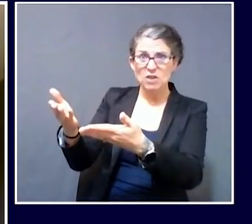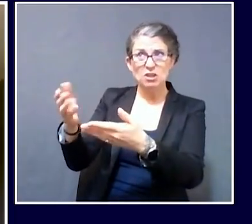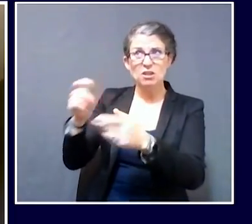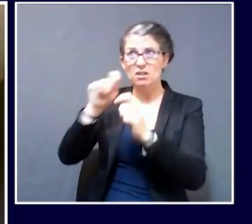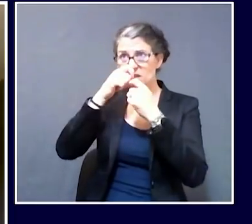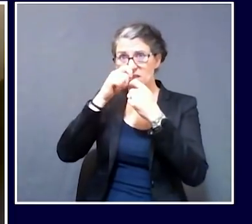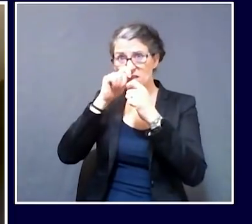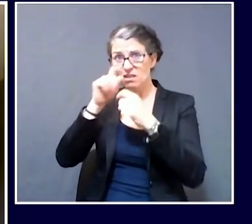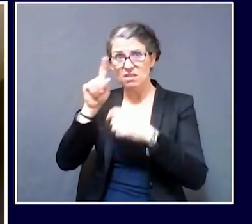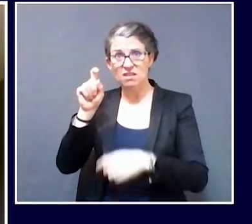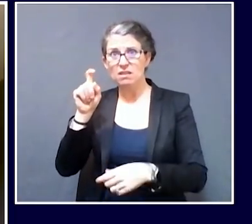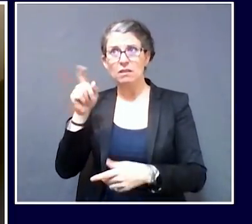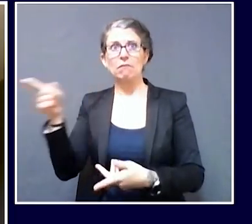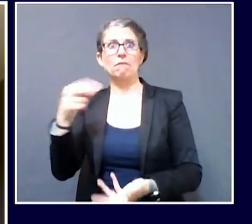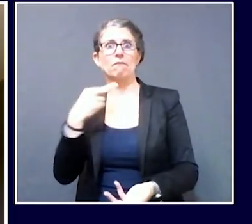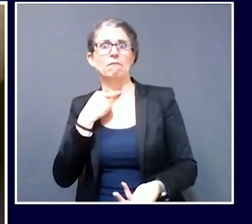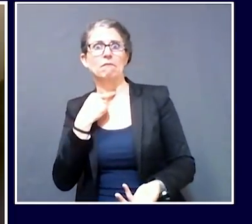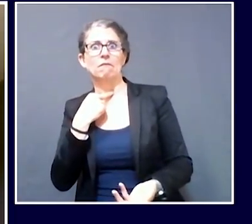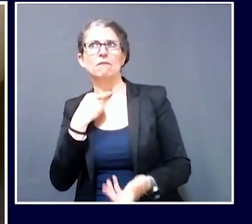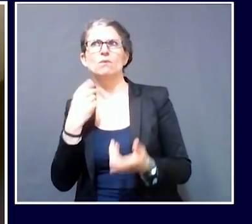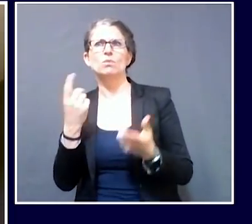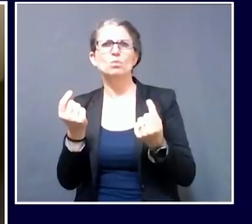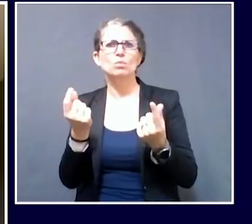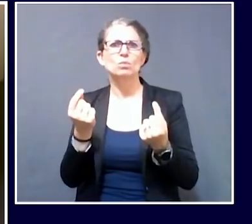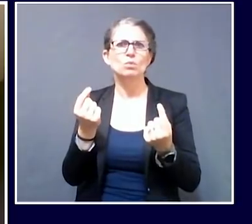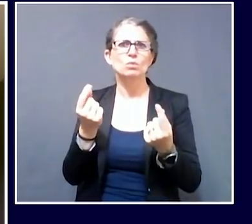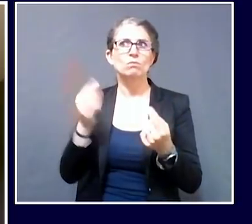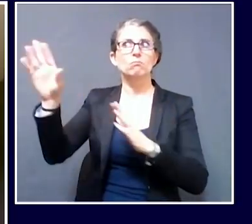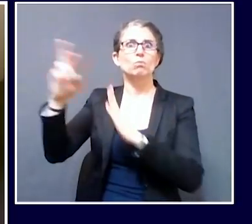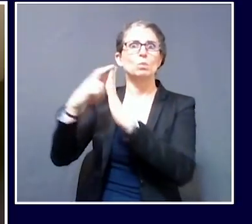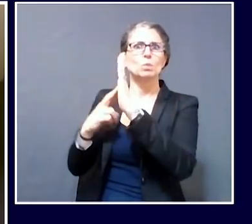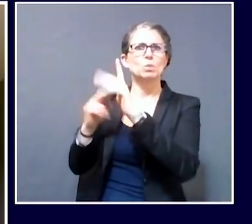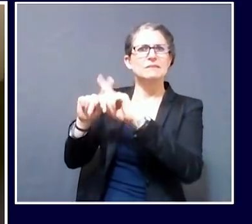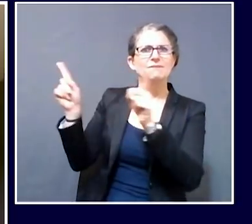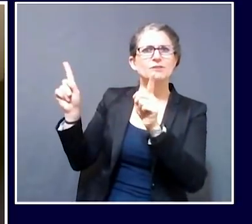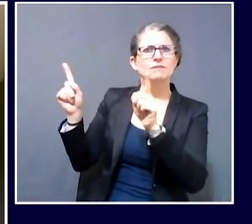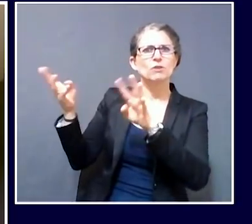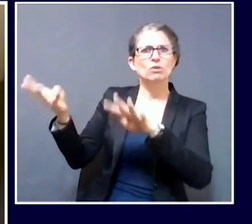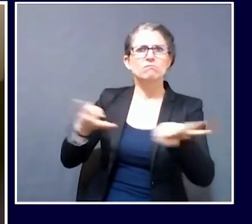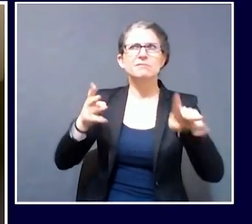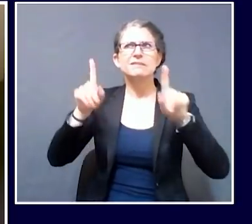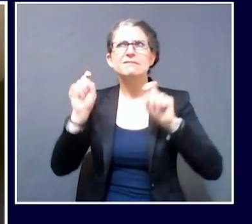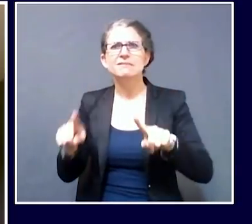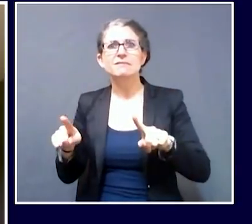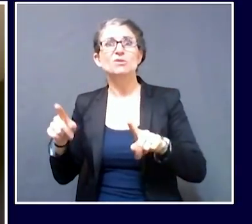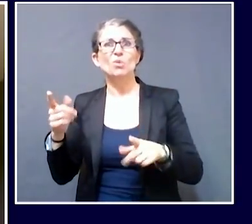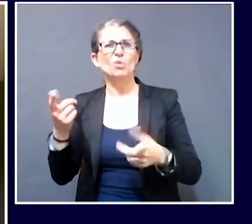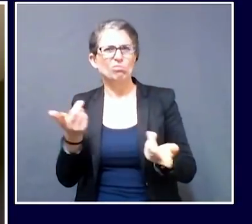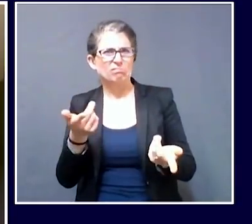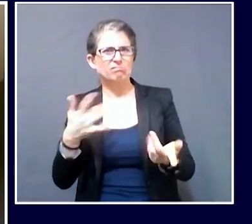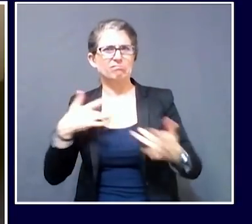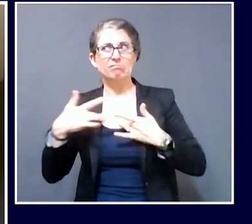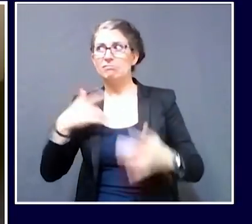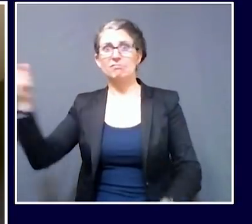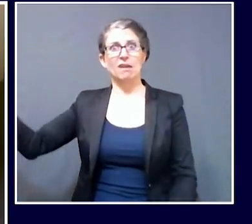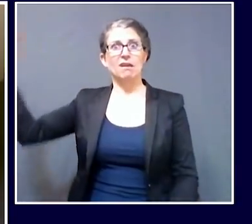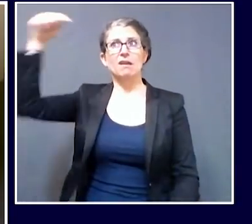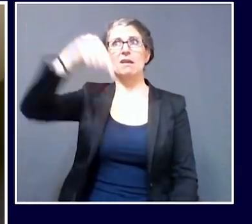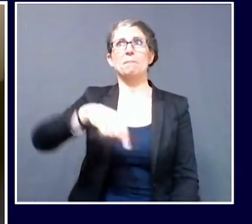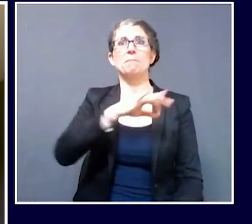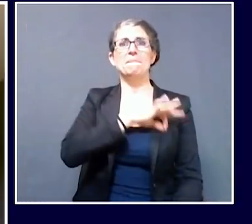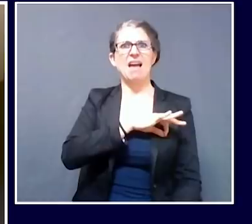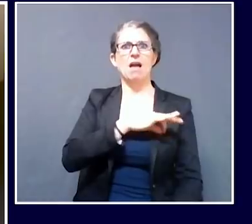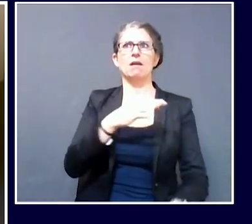Dr. Shah, is there any concern that a flood of visitors from these states could possibly clog up Maine's expanded testing system? And how would you address